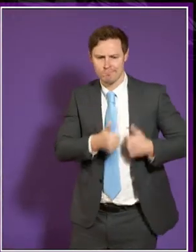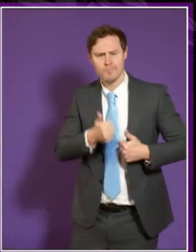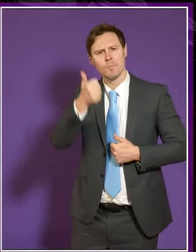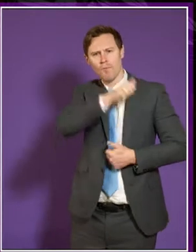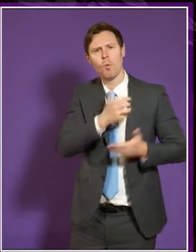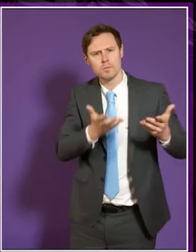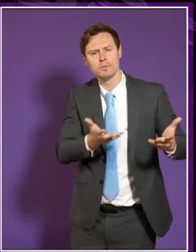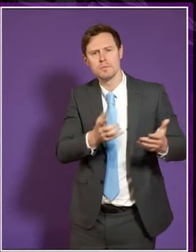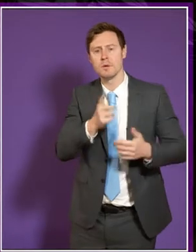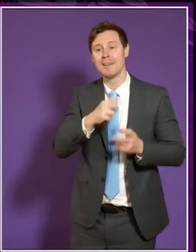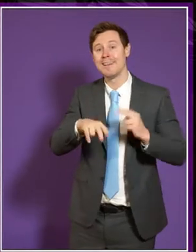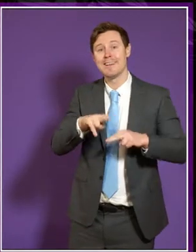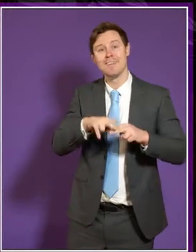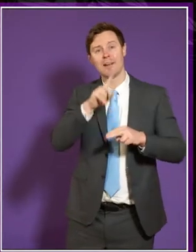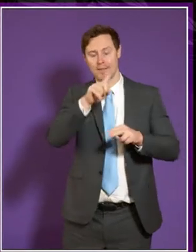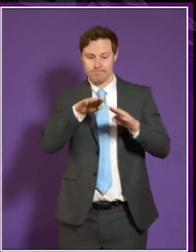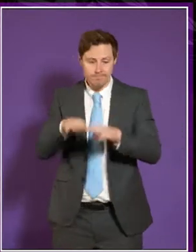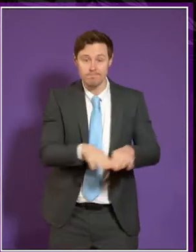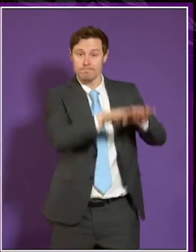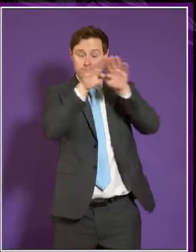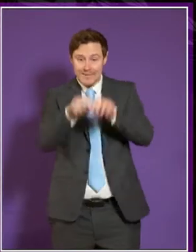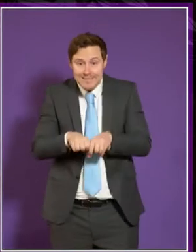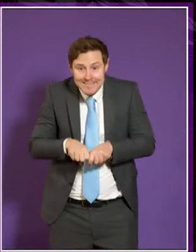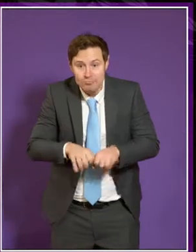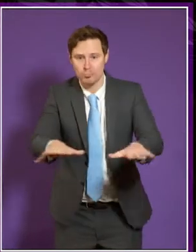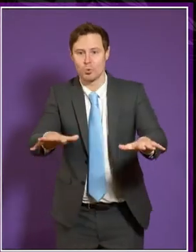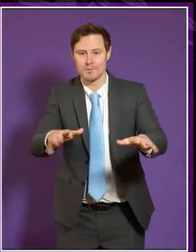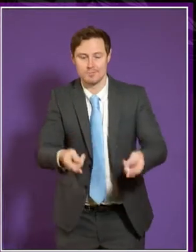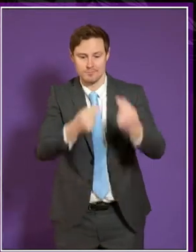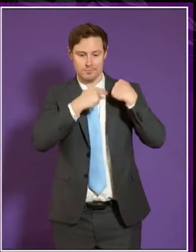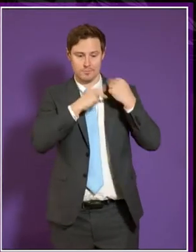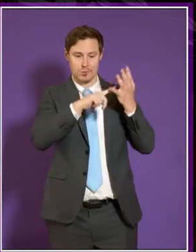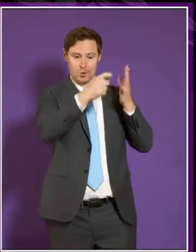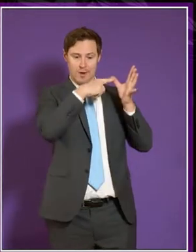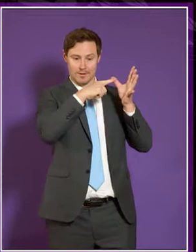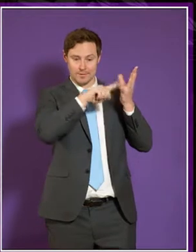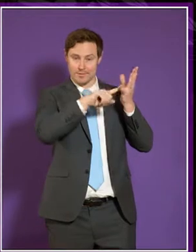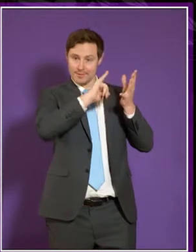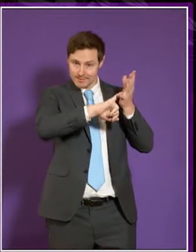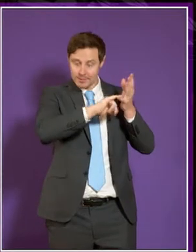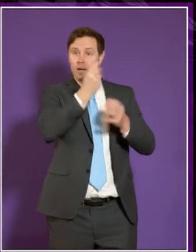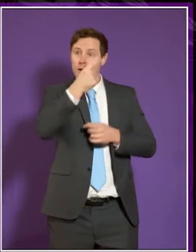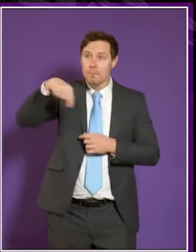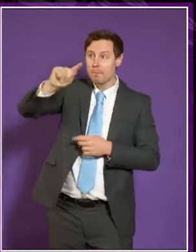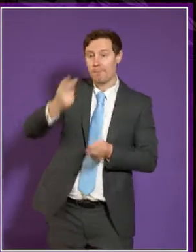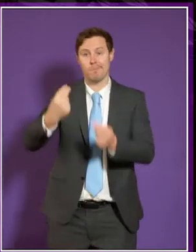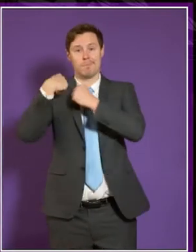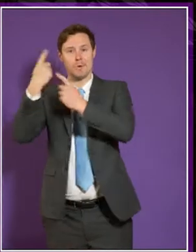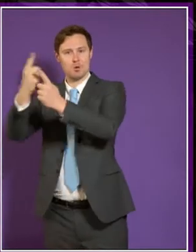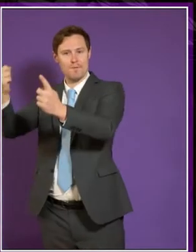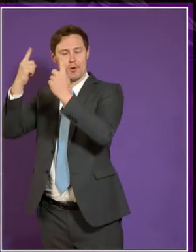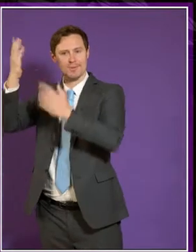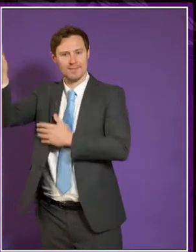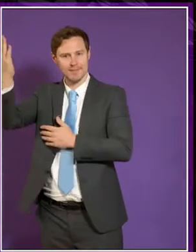But when you have a distributed system where some responsibility lies with UCAS, some with individual university, and within the university,